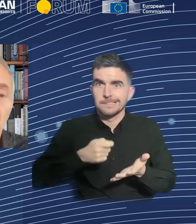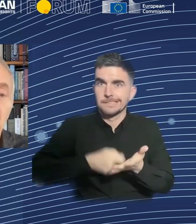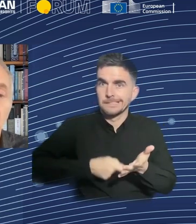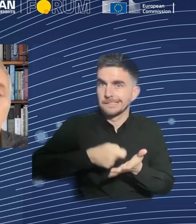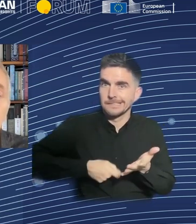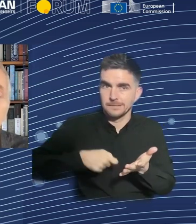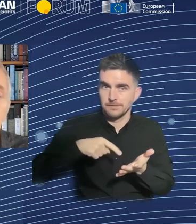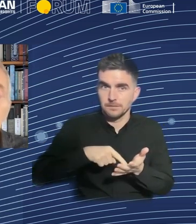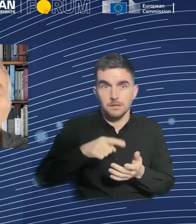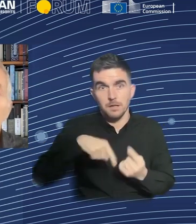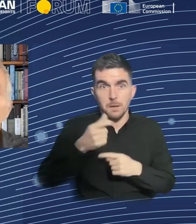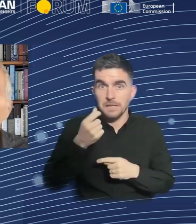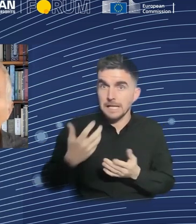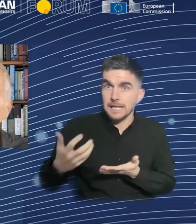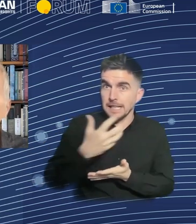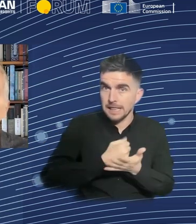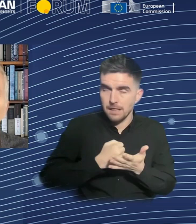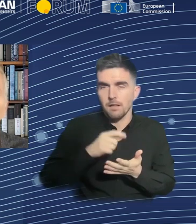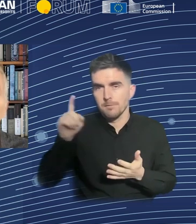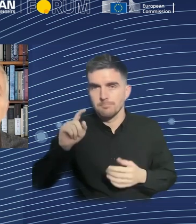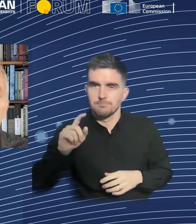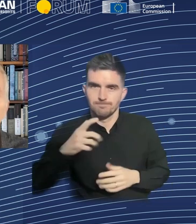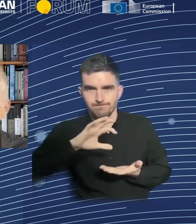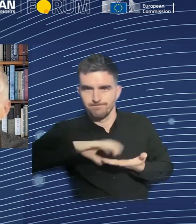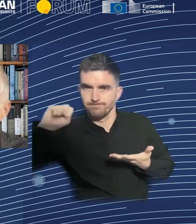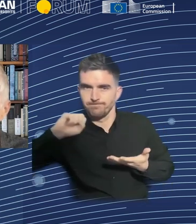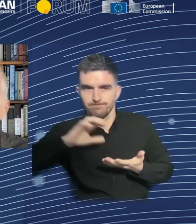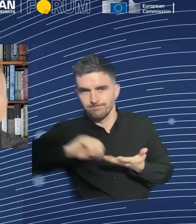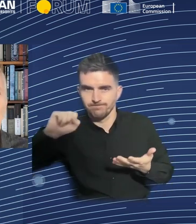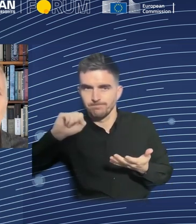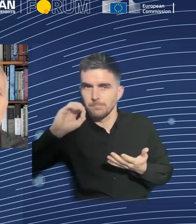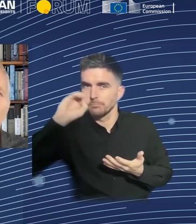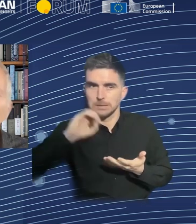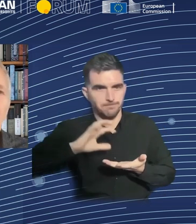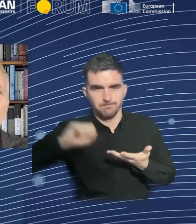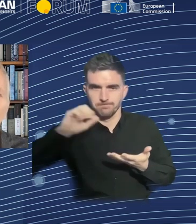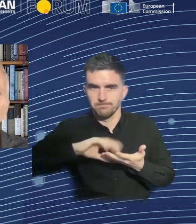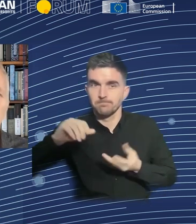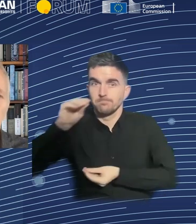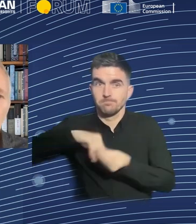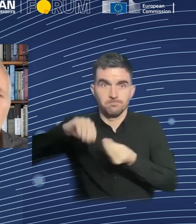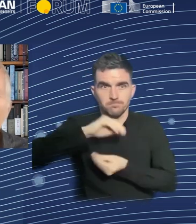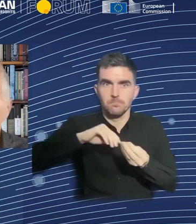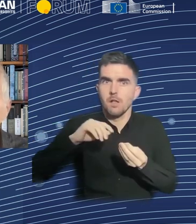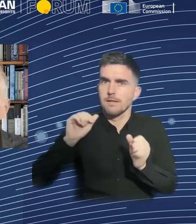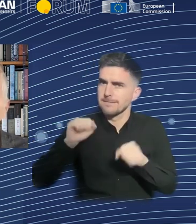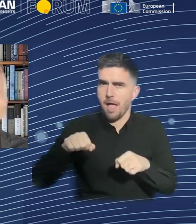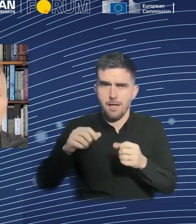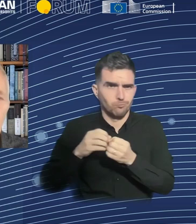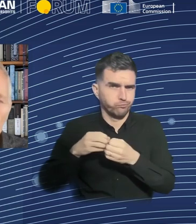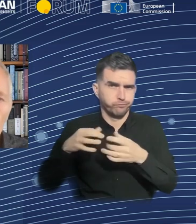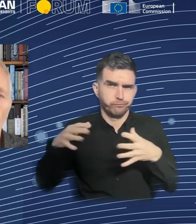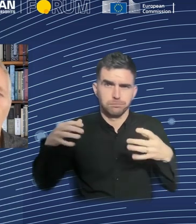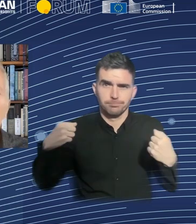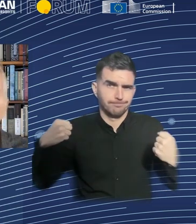a better society. And we have an opportunity once again to say, what are we going to do with this new power? Are we just going to let